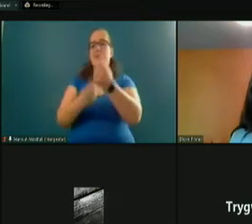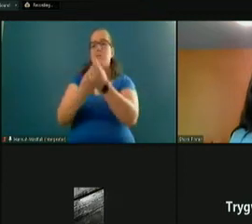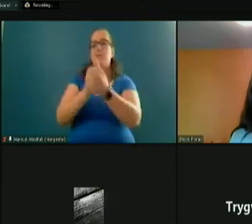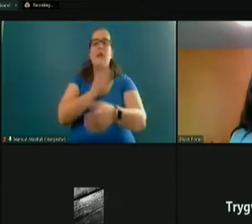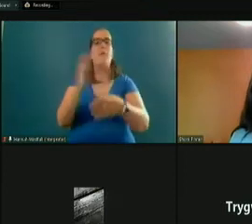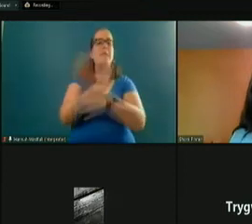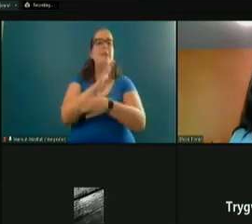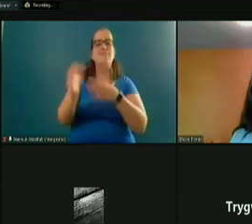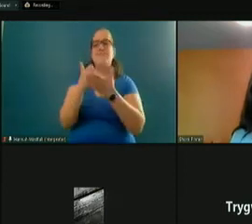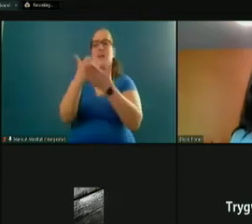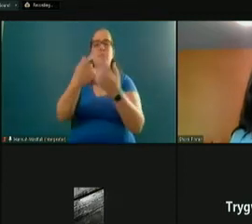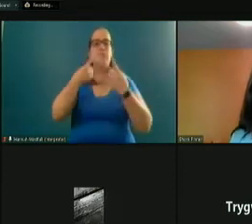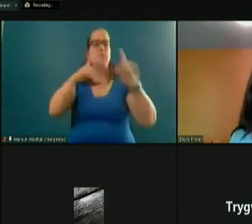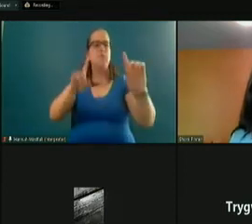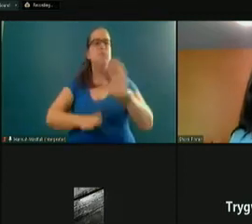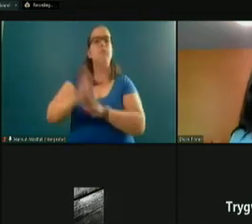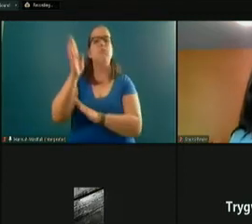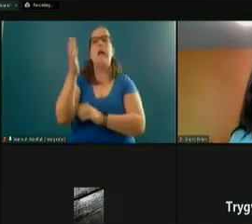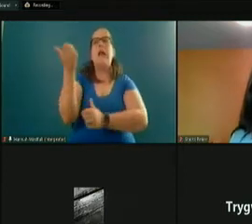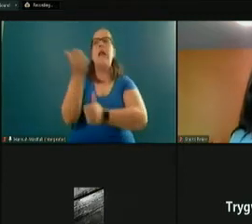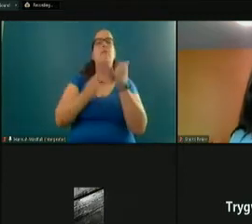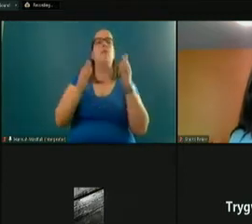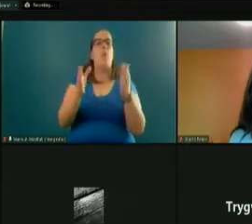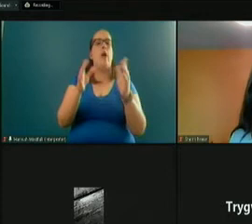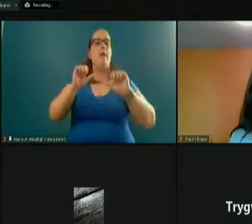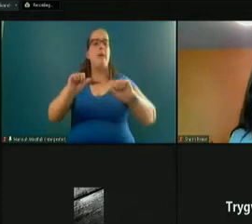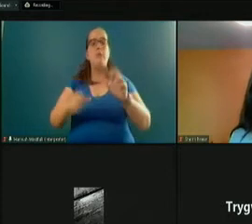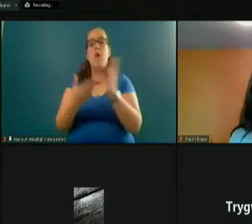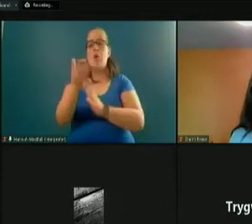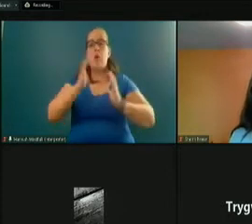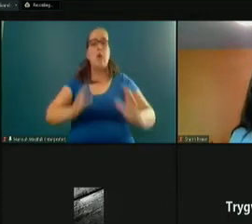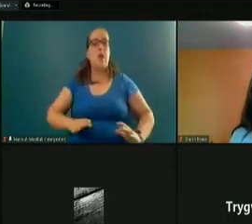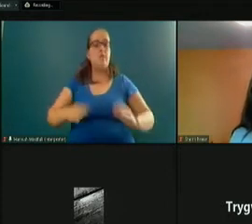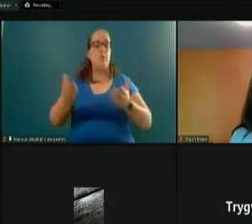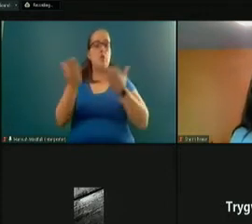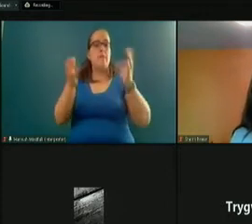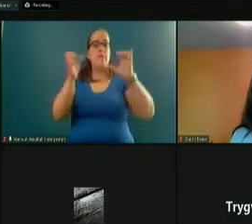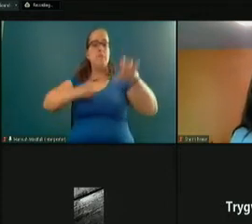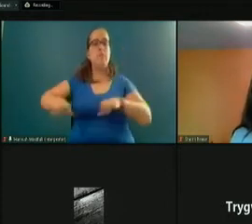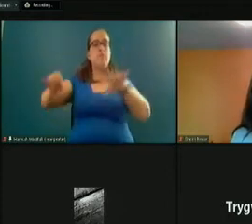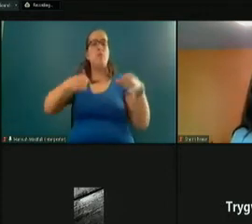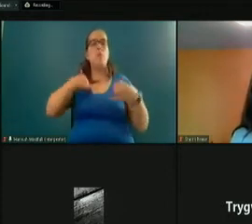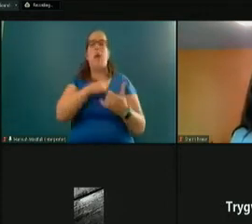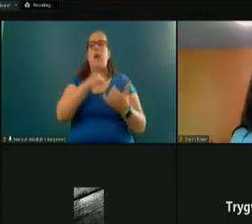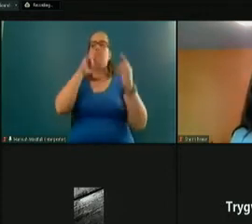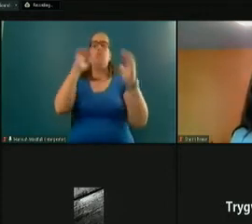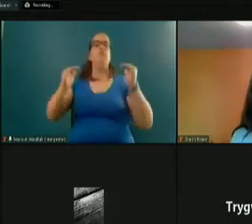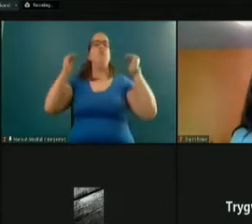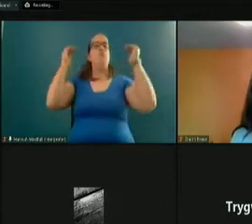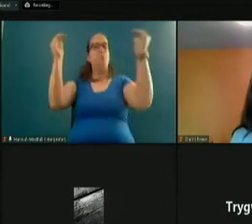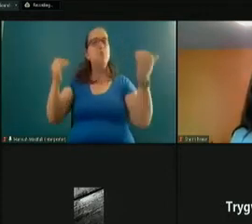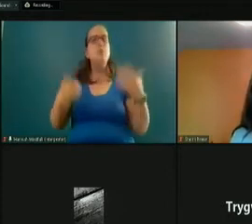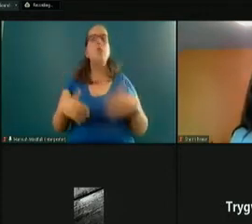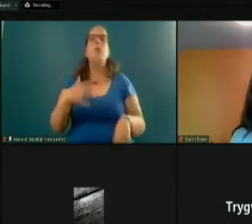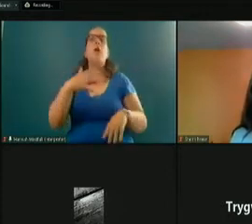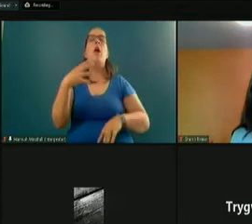in every way possible. Through our customer service standards that we hold in such high regard, and